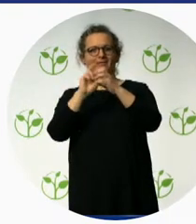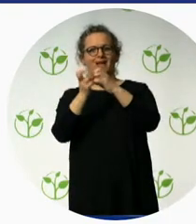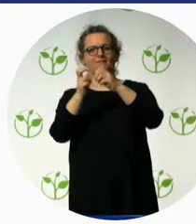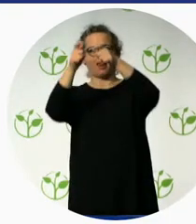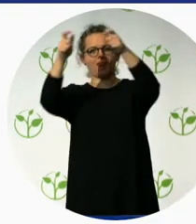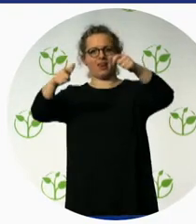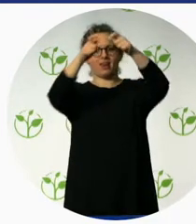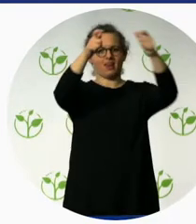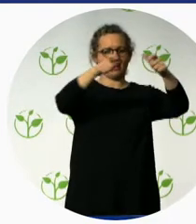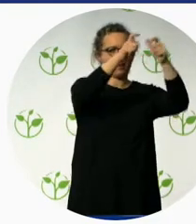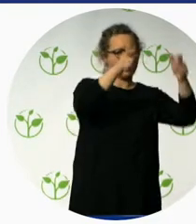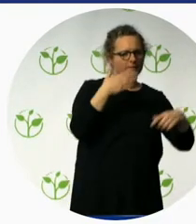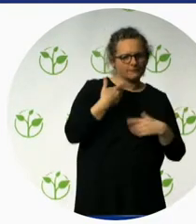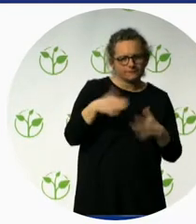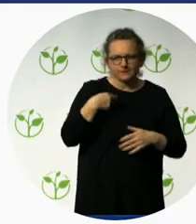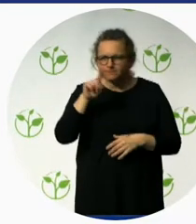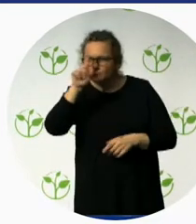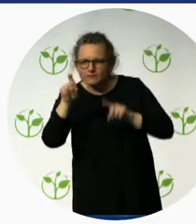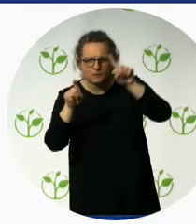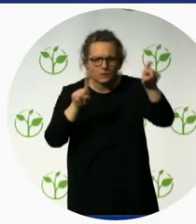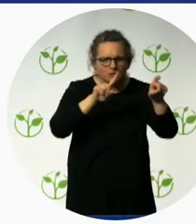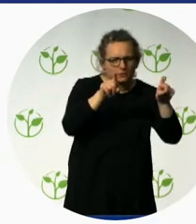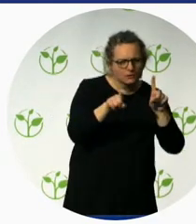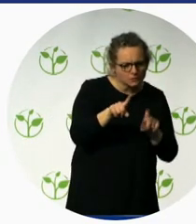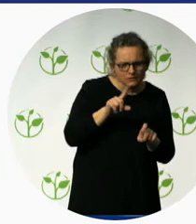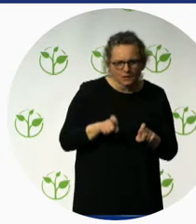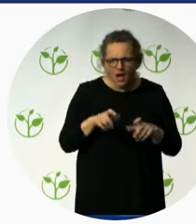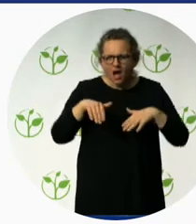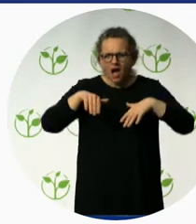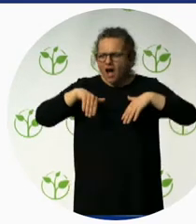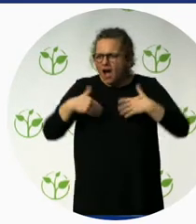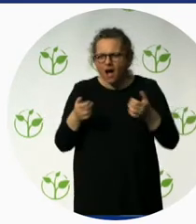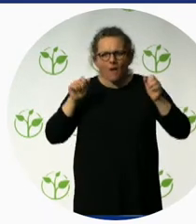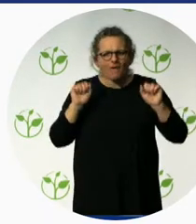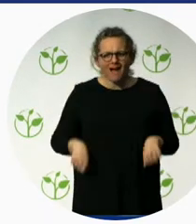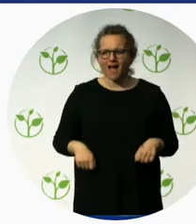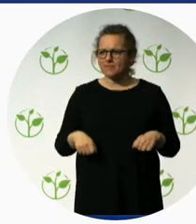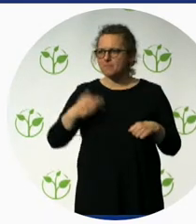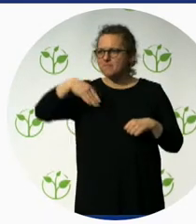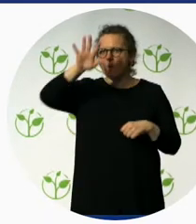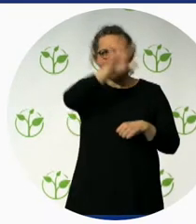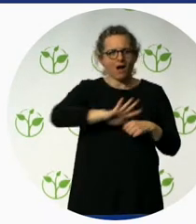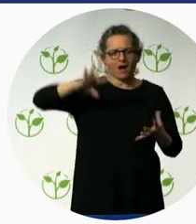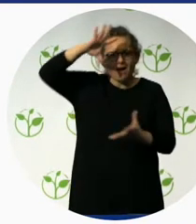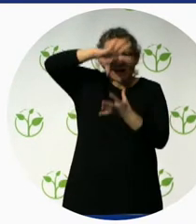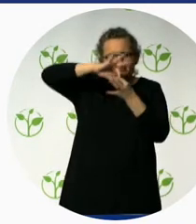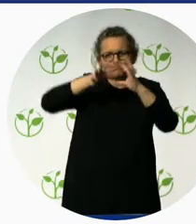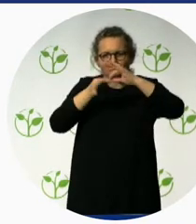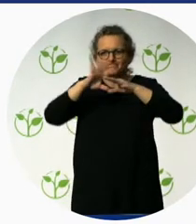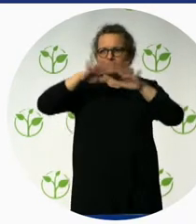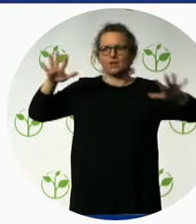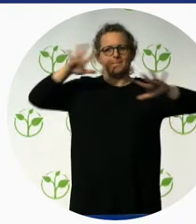to implement barrier-free tourism in their mainstream. So, that's like what Daniela also mentioned in the morning.